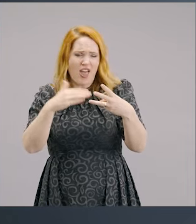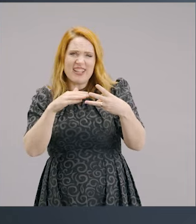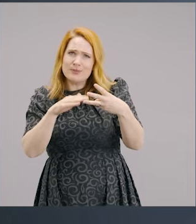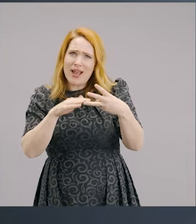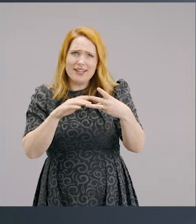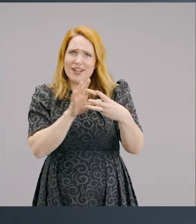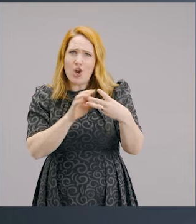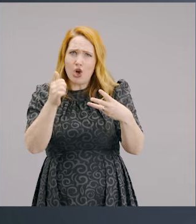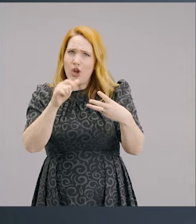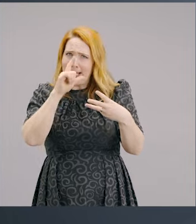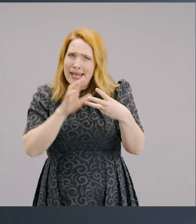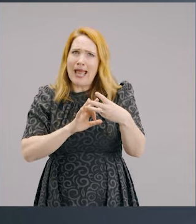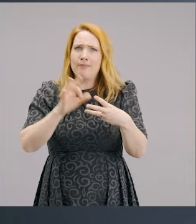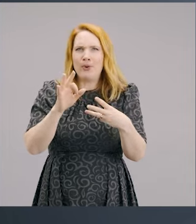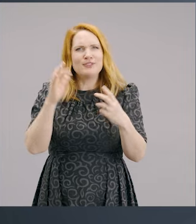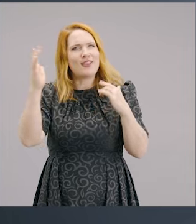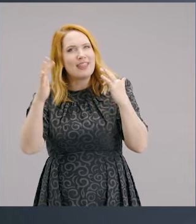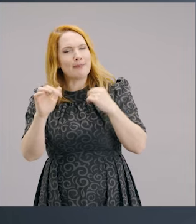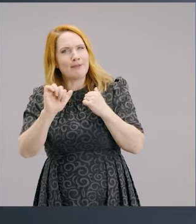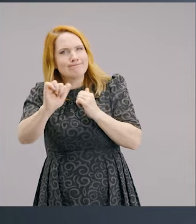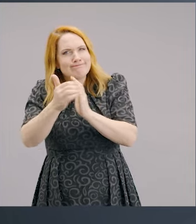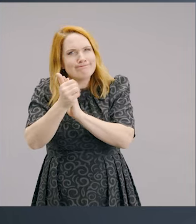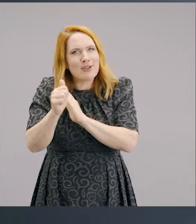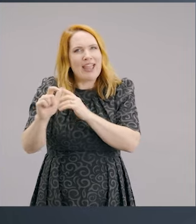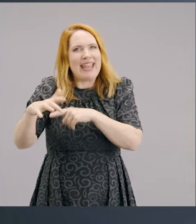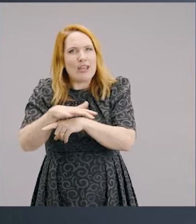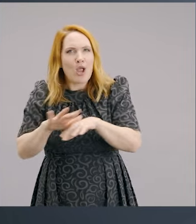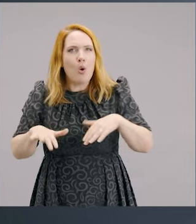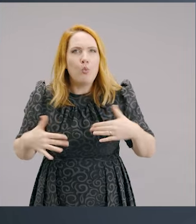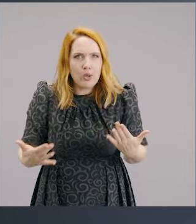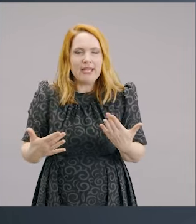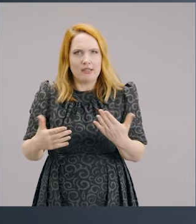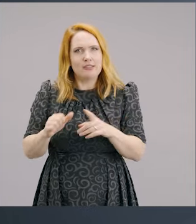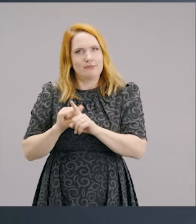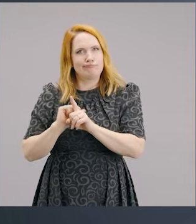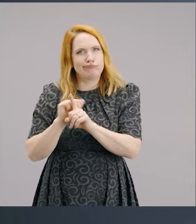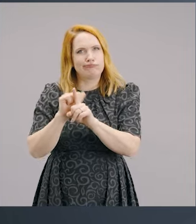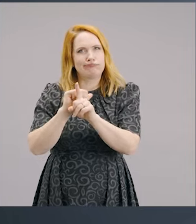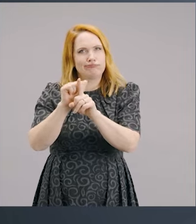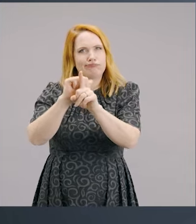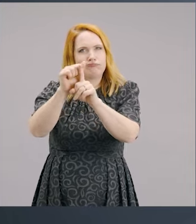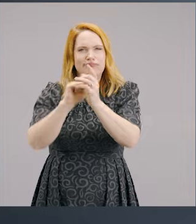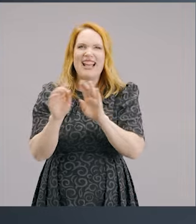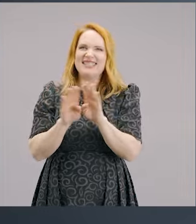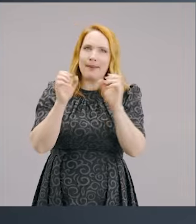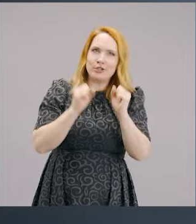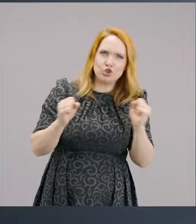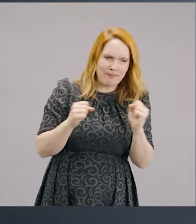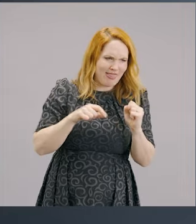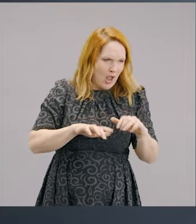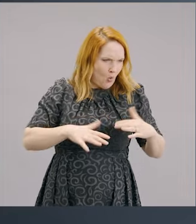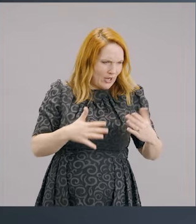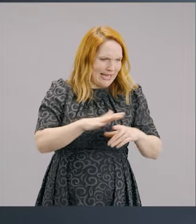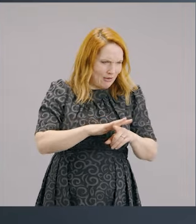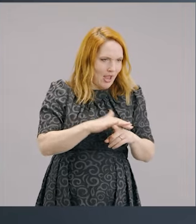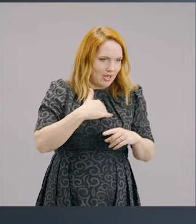rowing machine, then get on the rowing machine. If you're not so good on the other contraptions that people go on, then get on those things